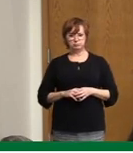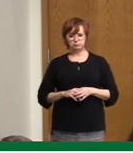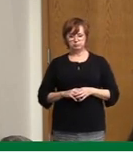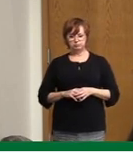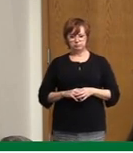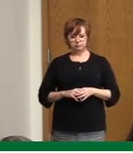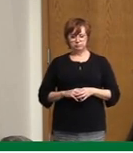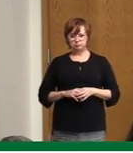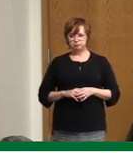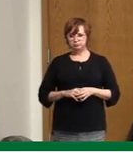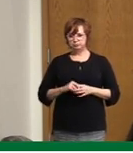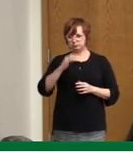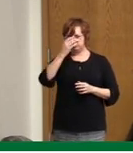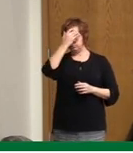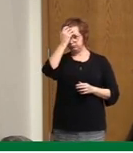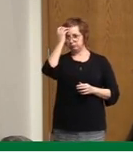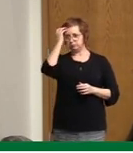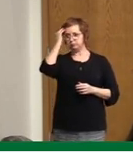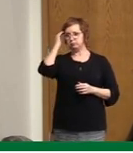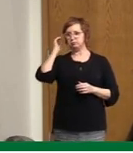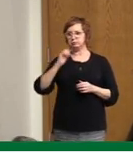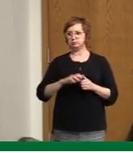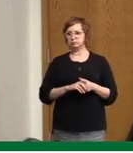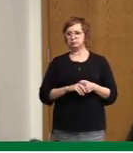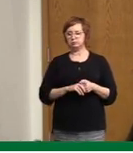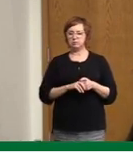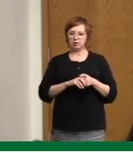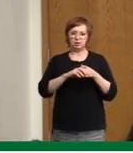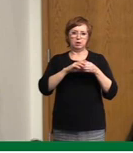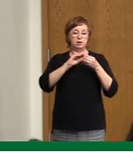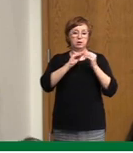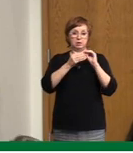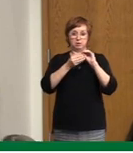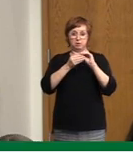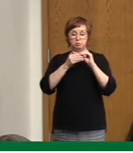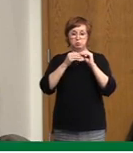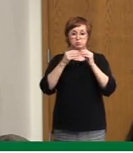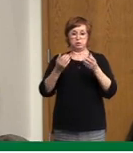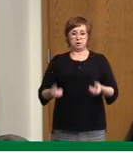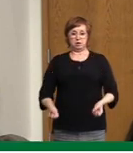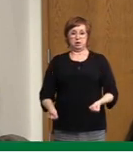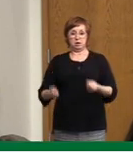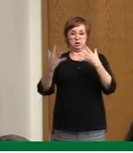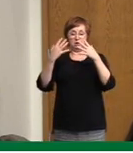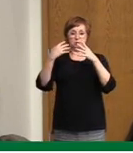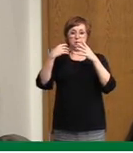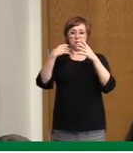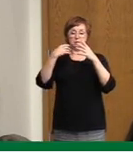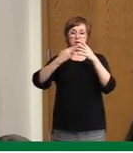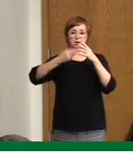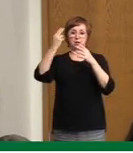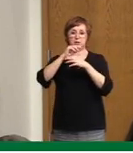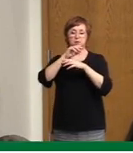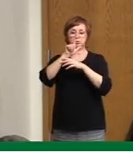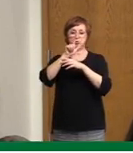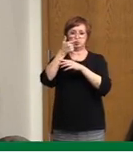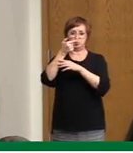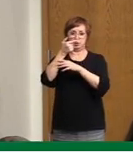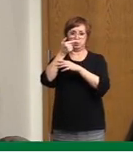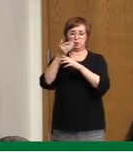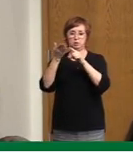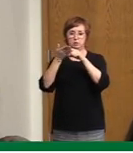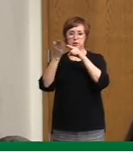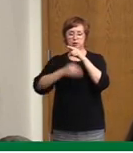Our active case numbers are still high, 21.8 for 100,000. Test positive rate is 7.6. So again,